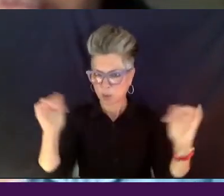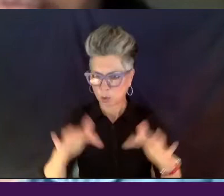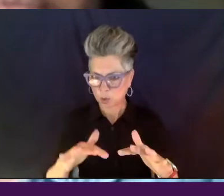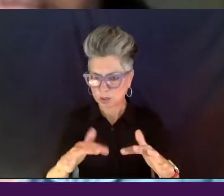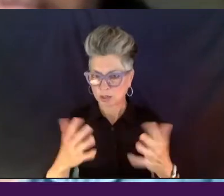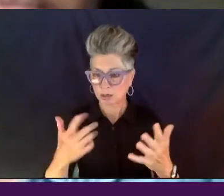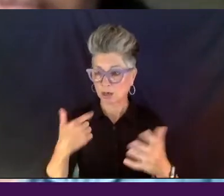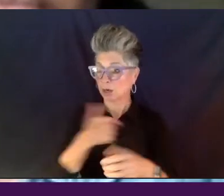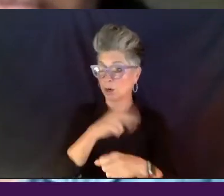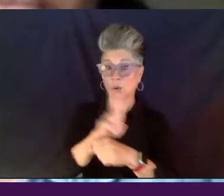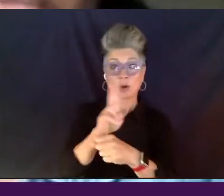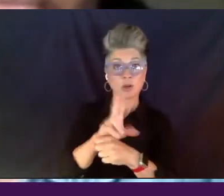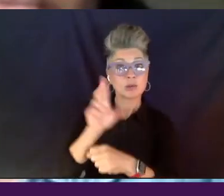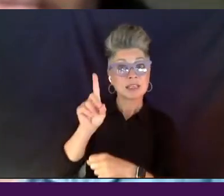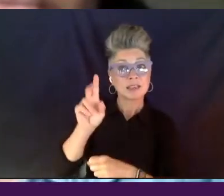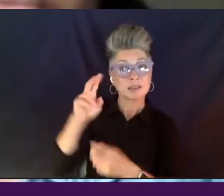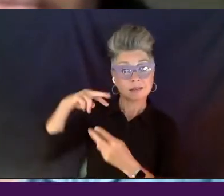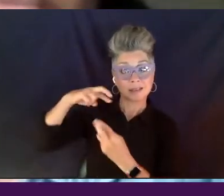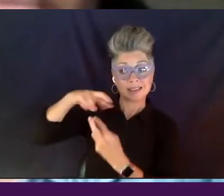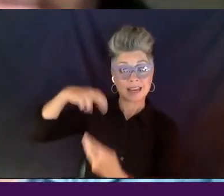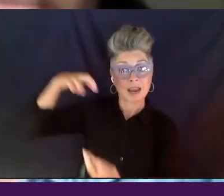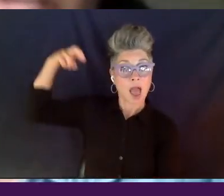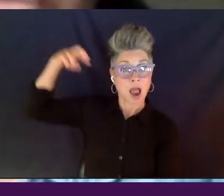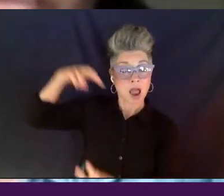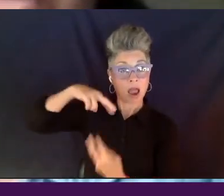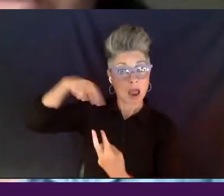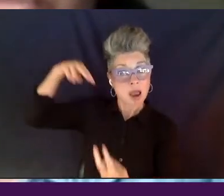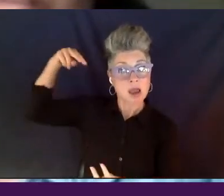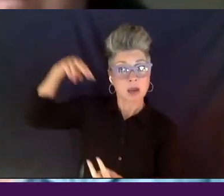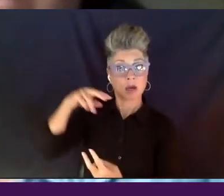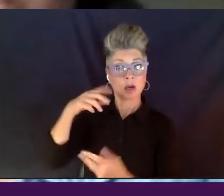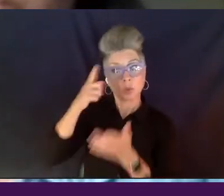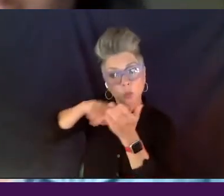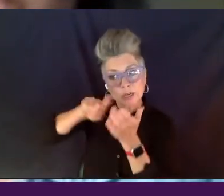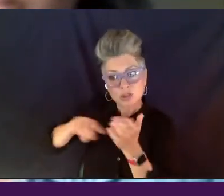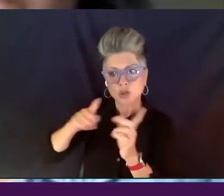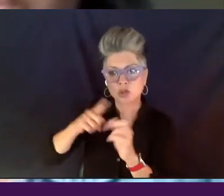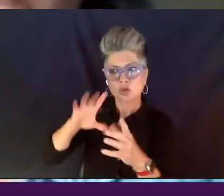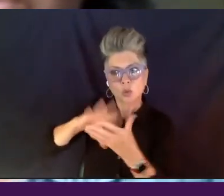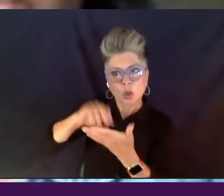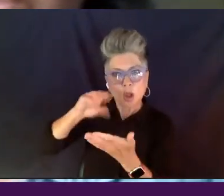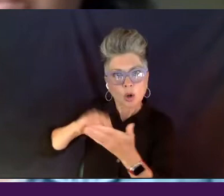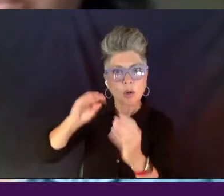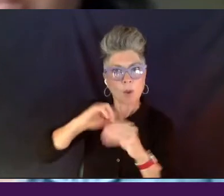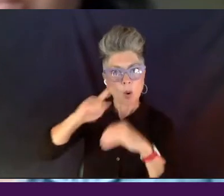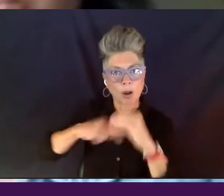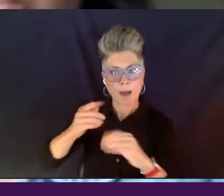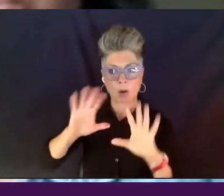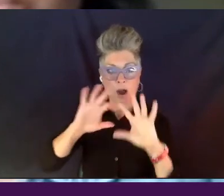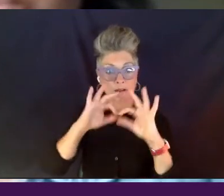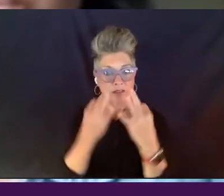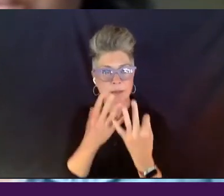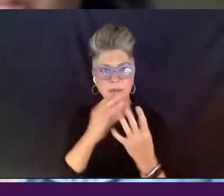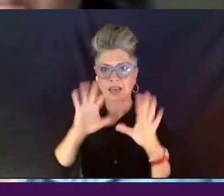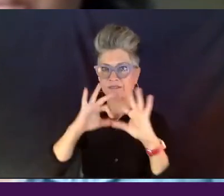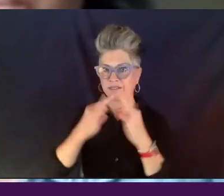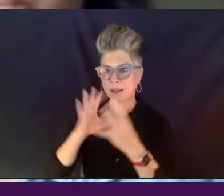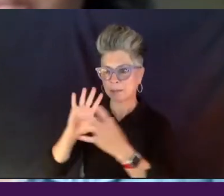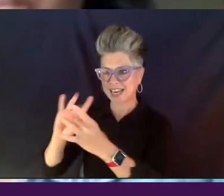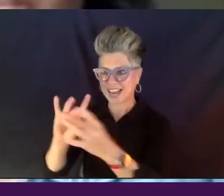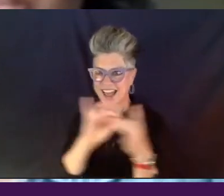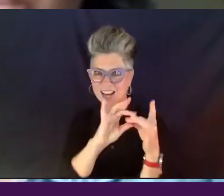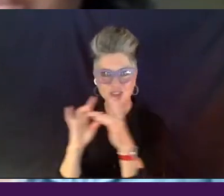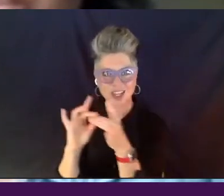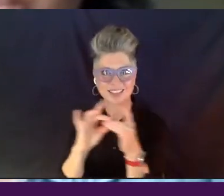using DNA research, um, to learn more about our family and family connections. And this is over the counter, you know, DNA